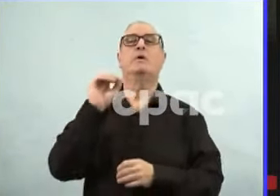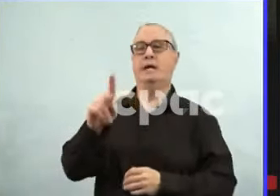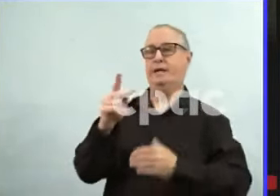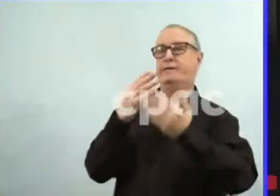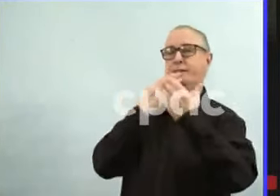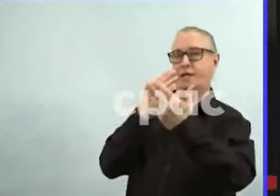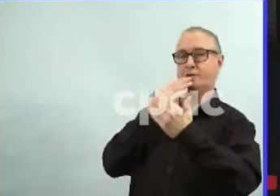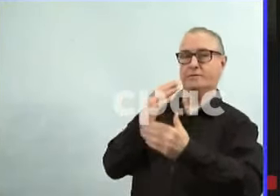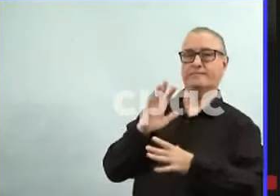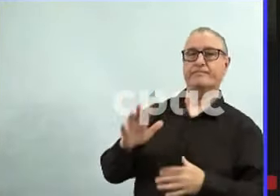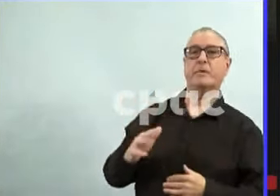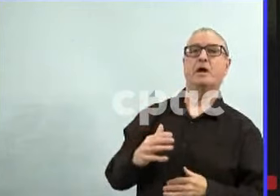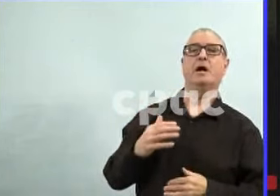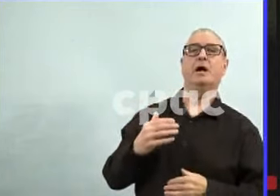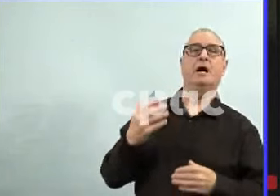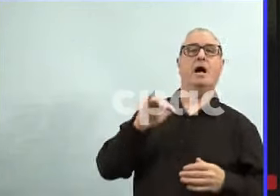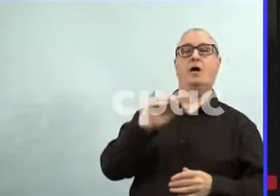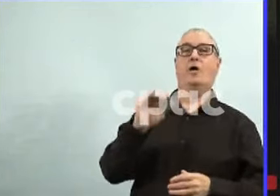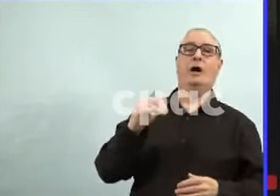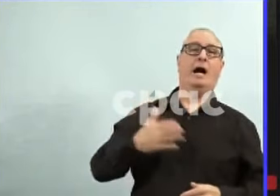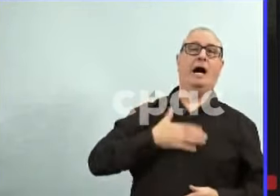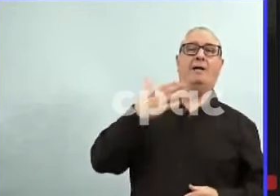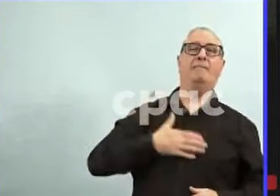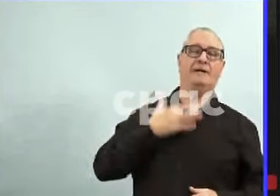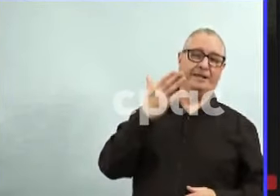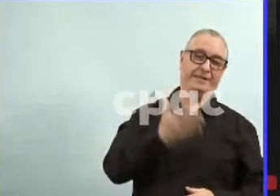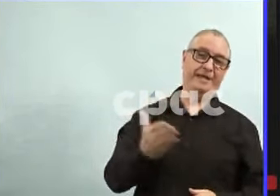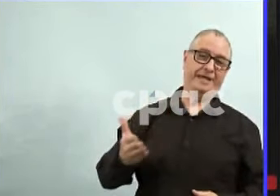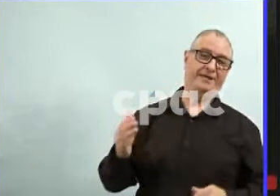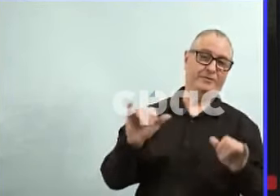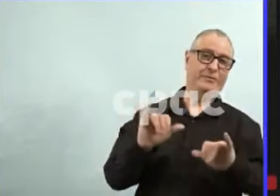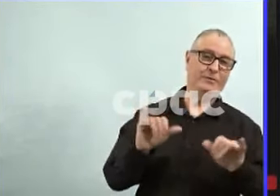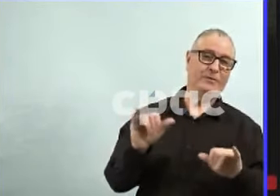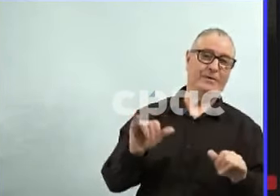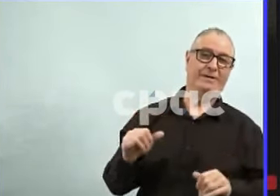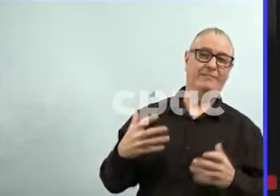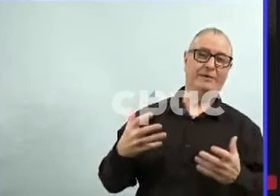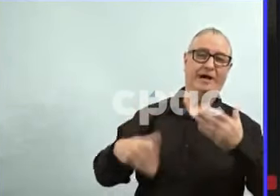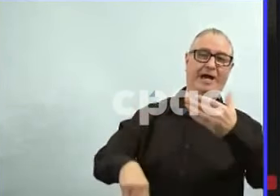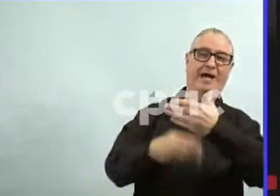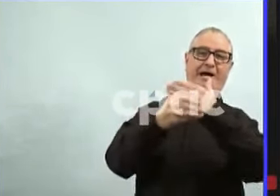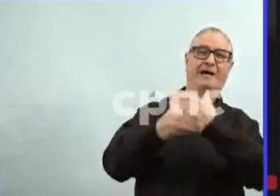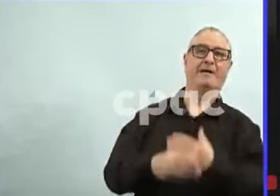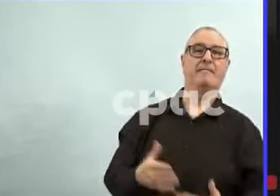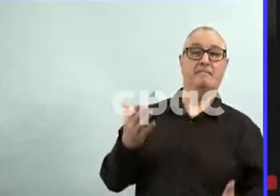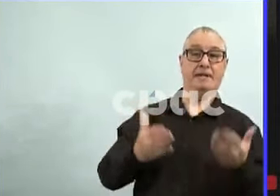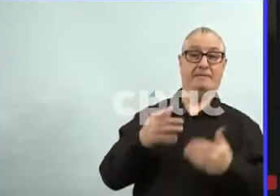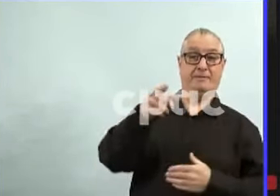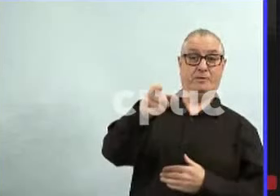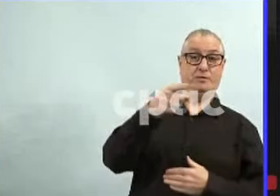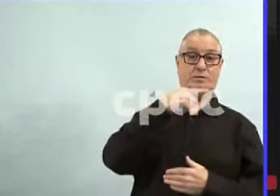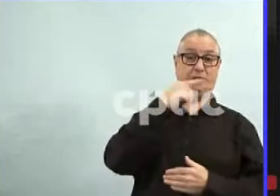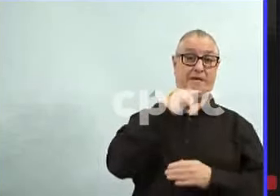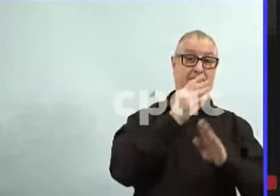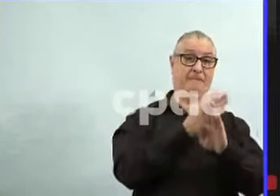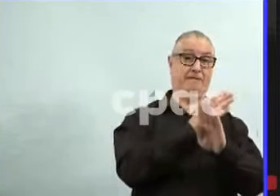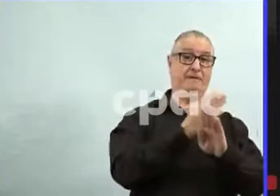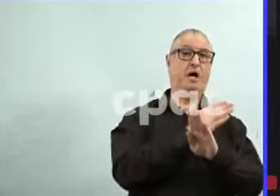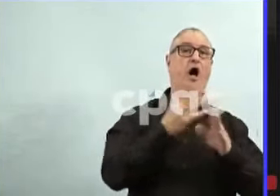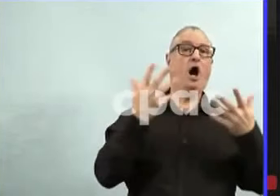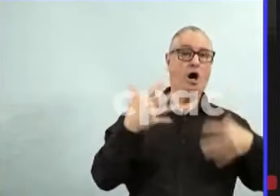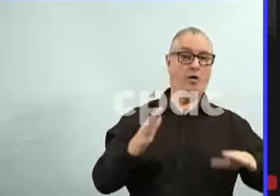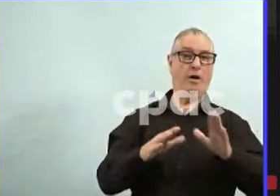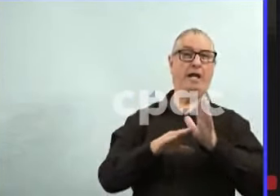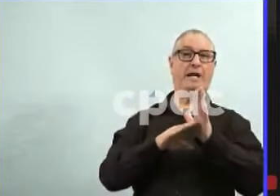note here, I know you kind of touched a little bit earlier about maybe reaching a peak a little bit. So, how hopeful should Manitobans